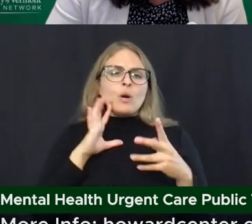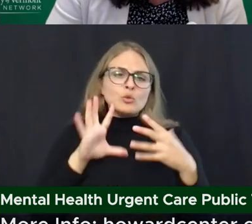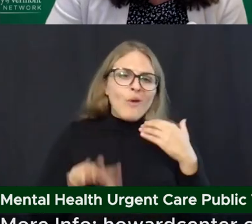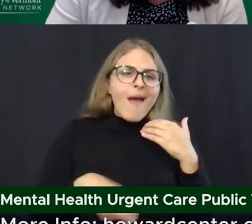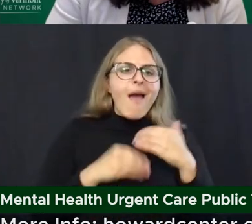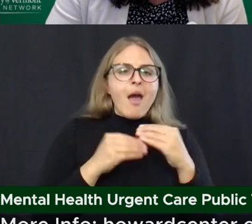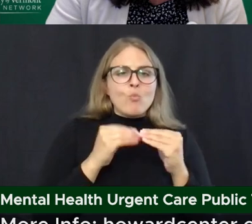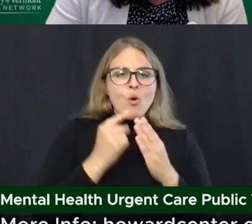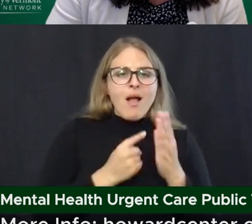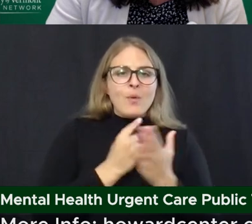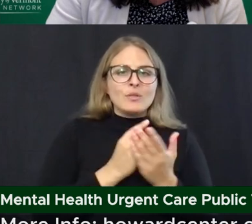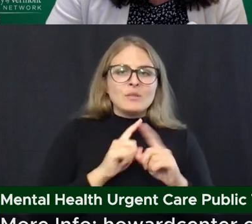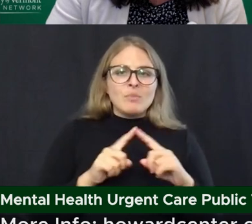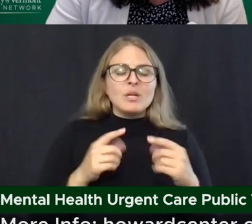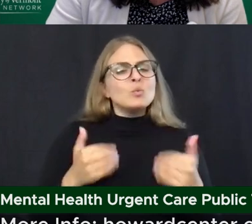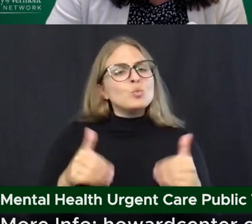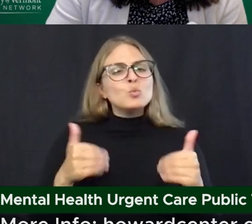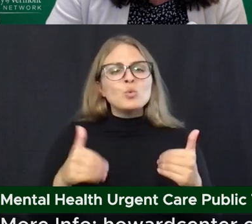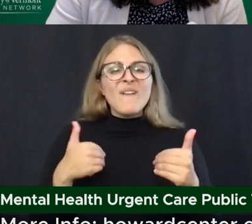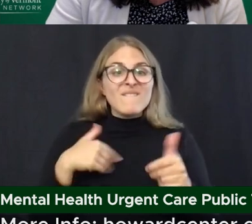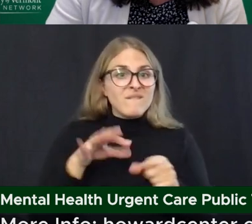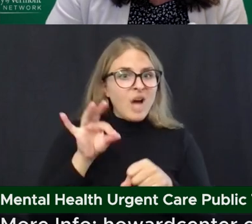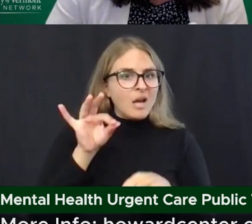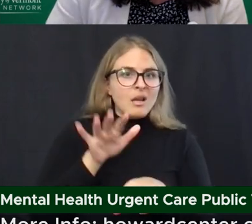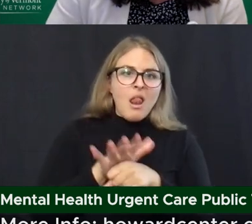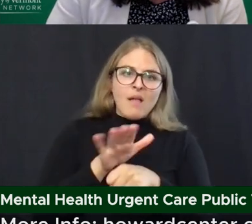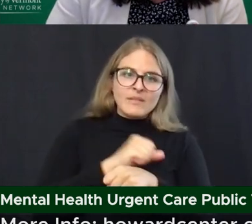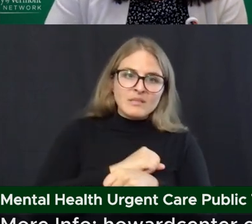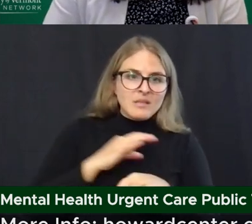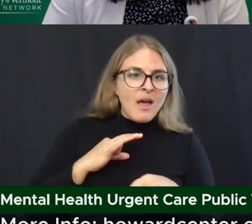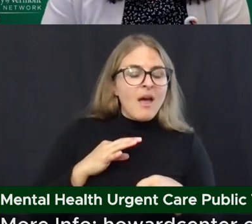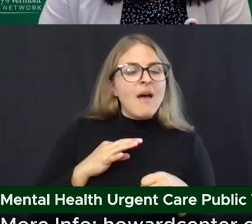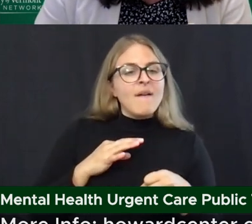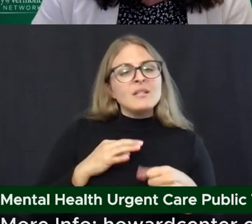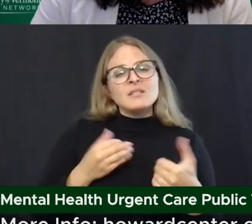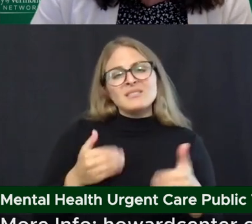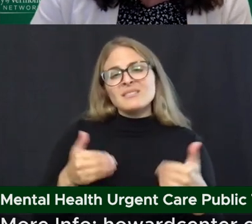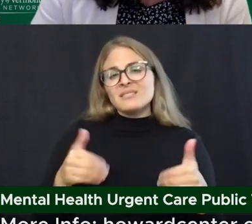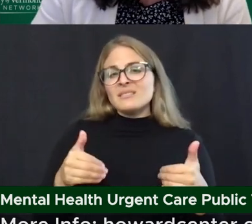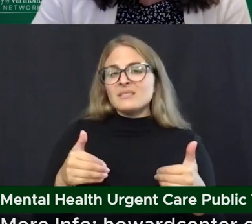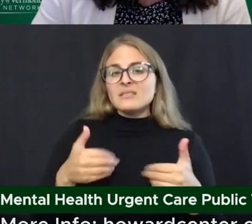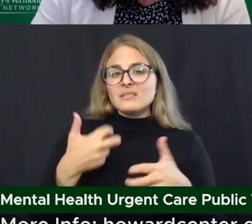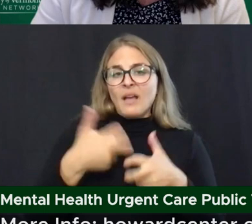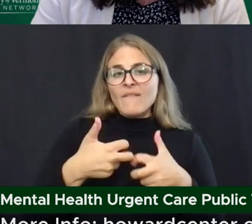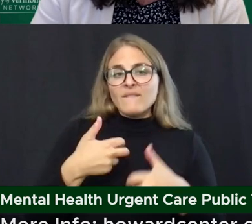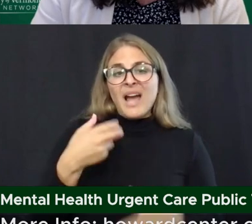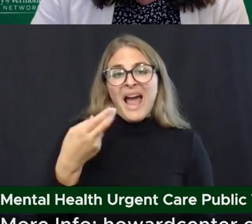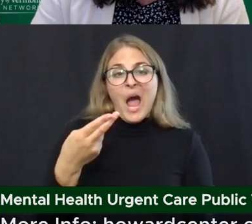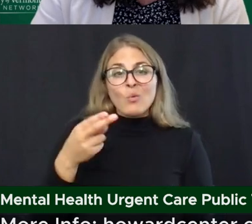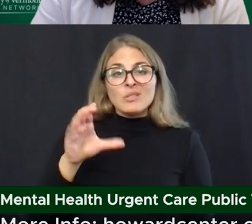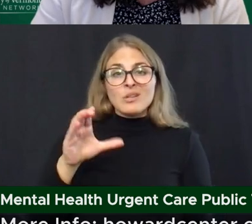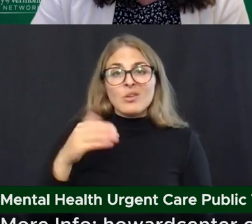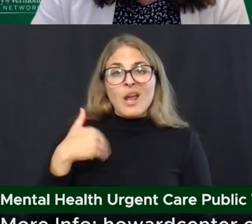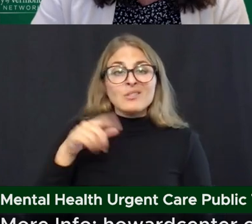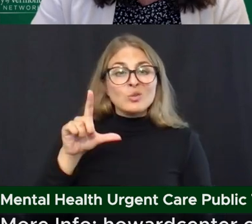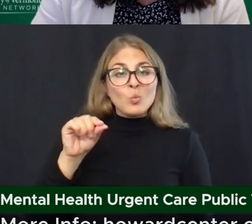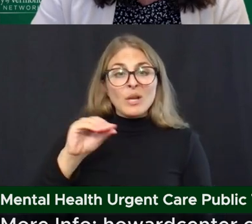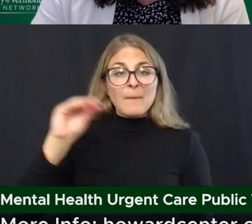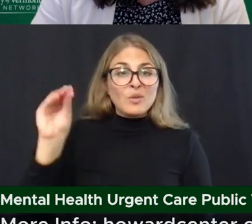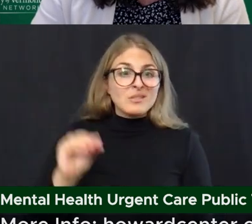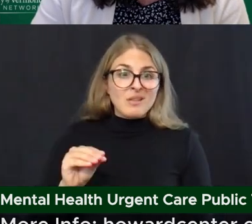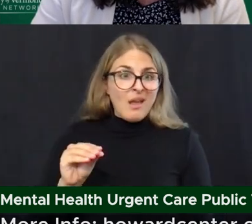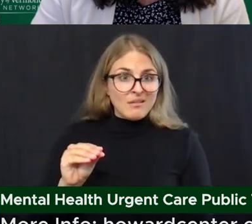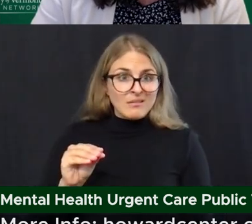But we have a real workforce challenge in our community. Howard Center has about a 20% vacancy rate. We have hundreds of